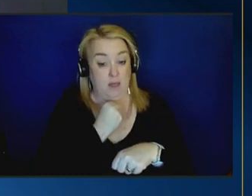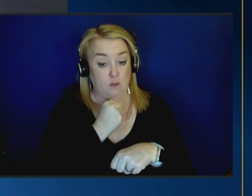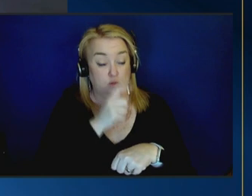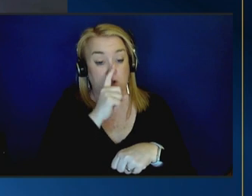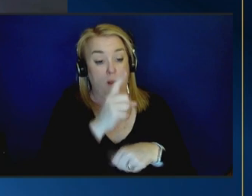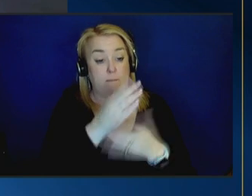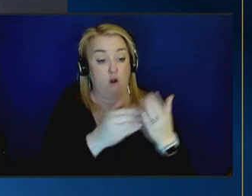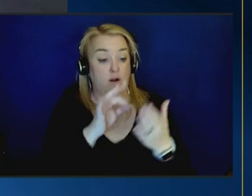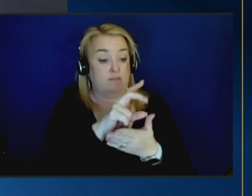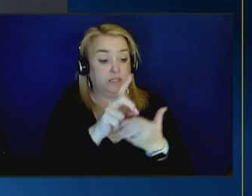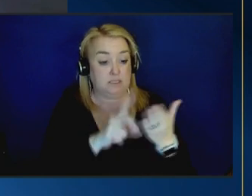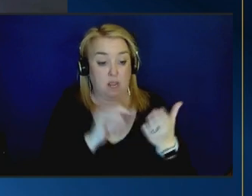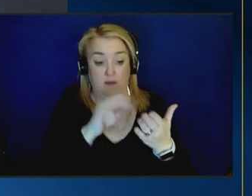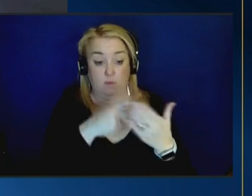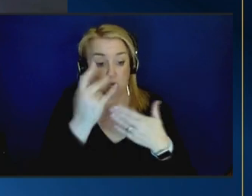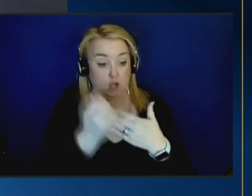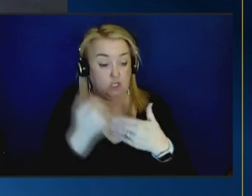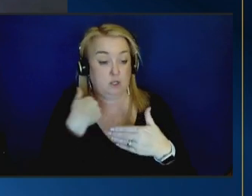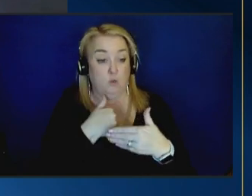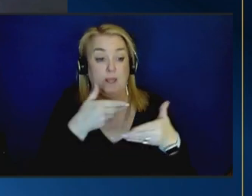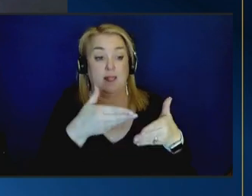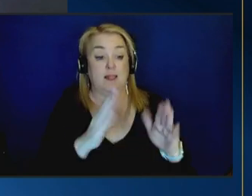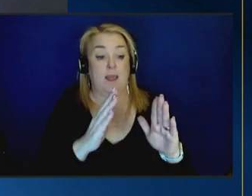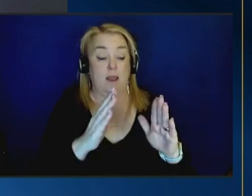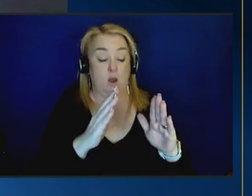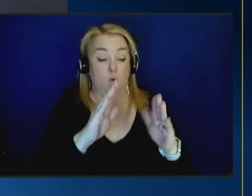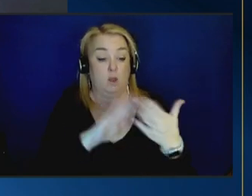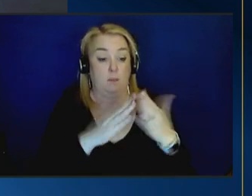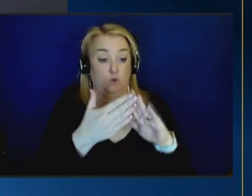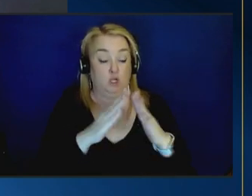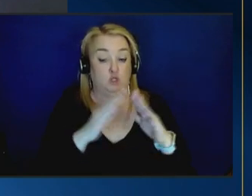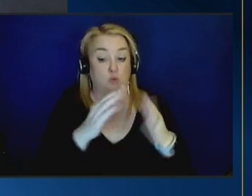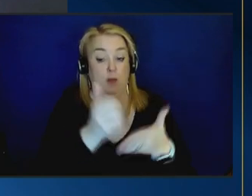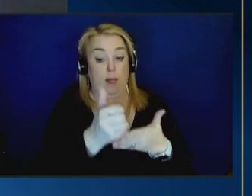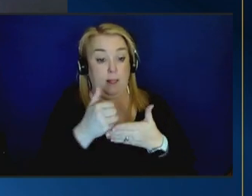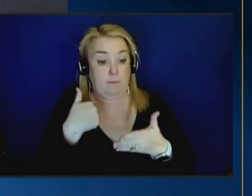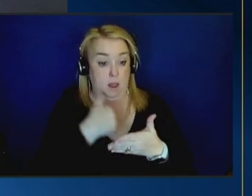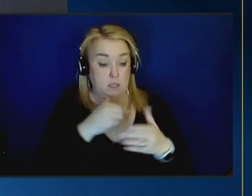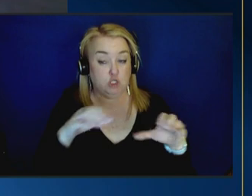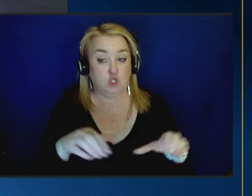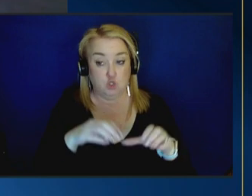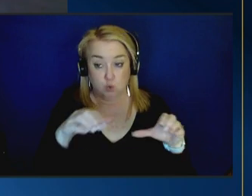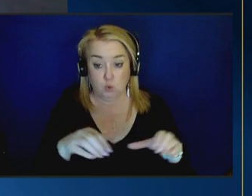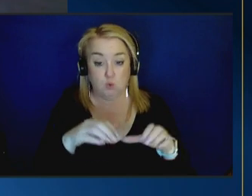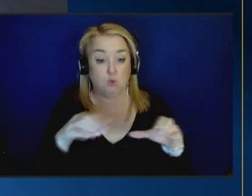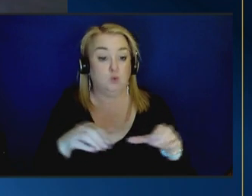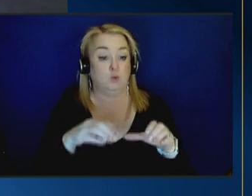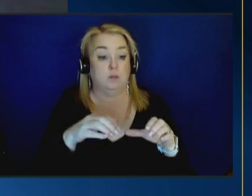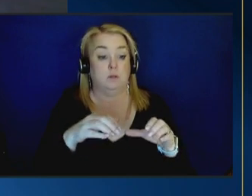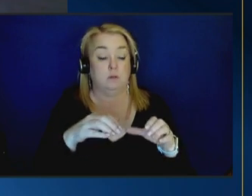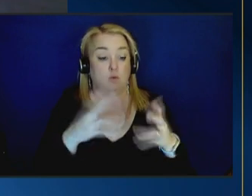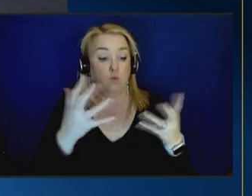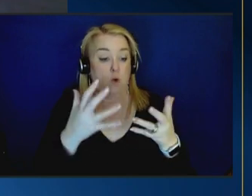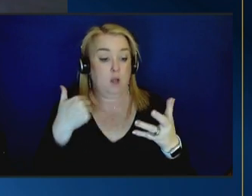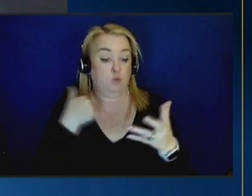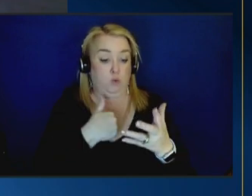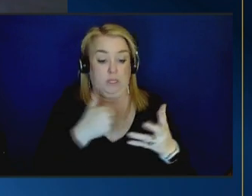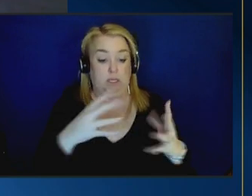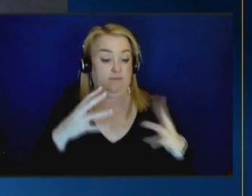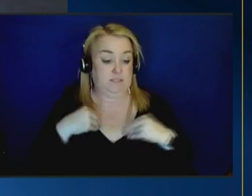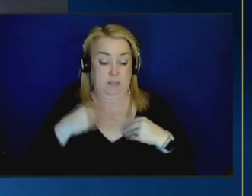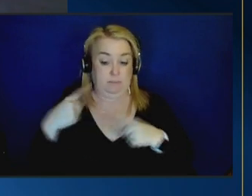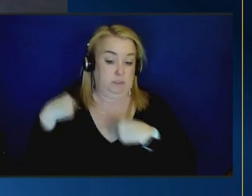we allow the community to help us do what was traditionally accepted we say